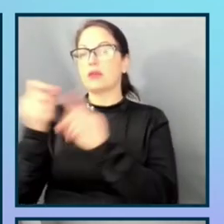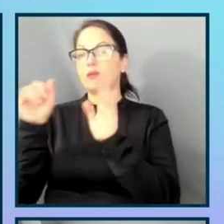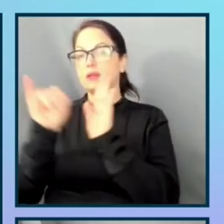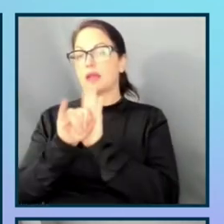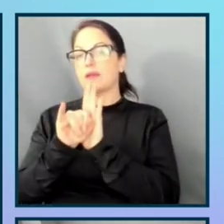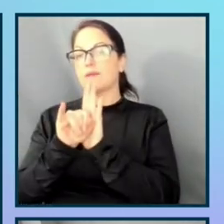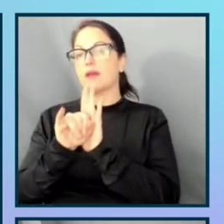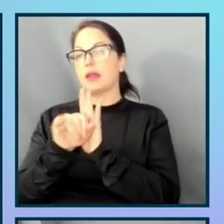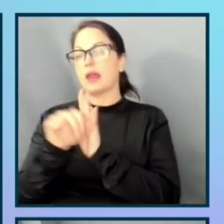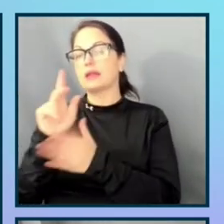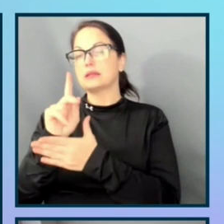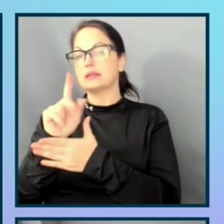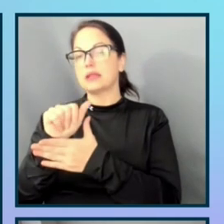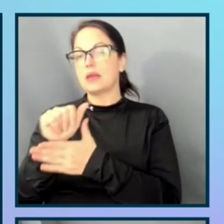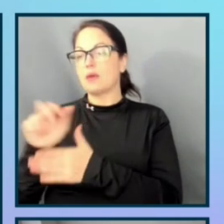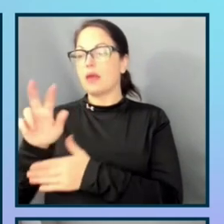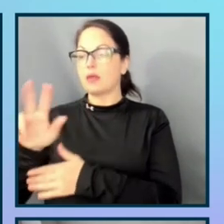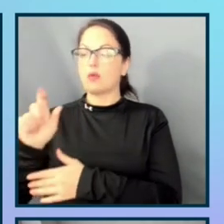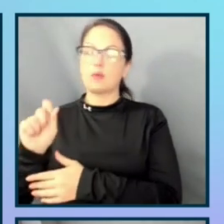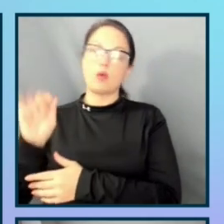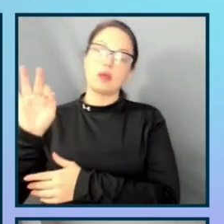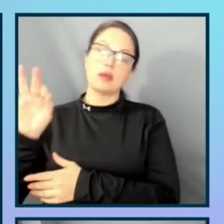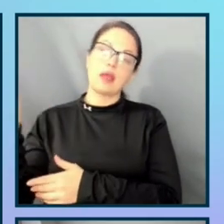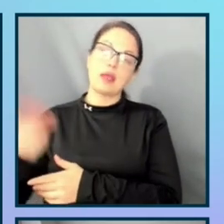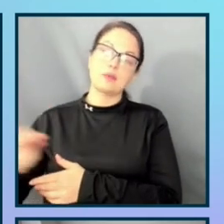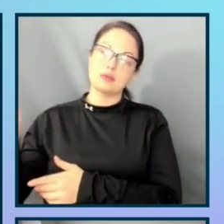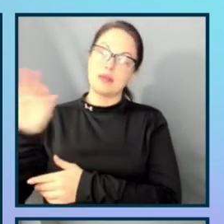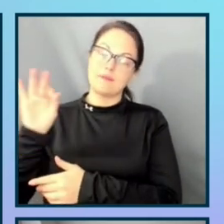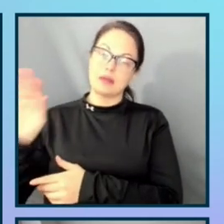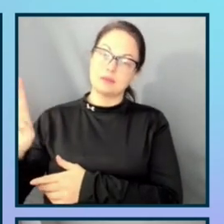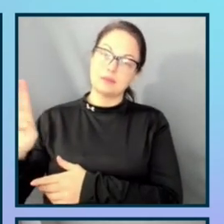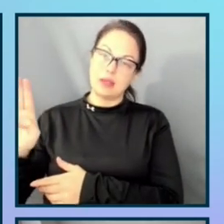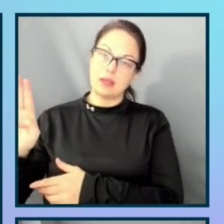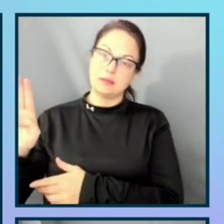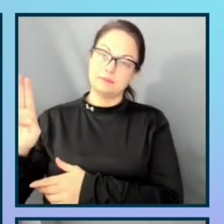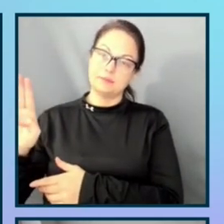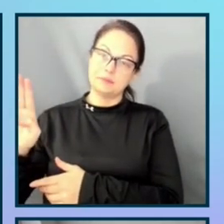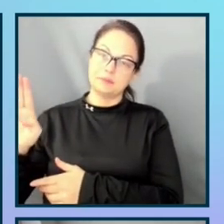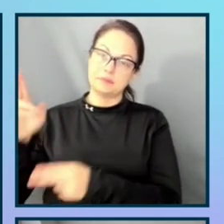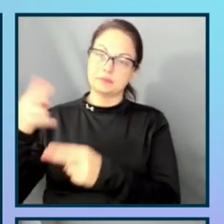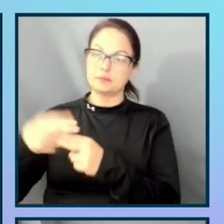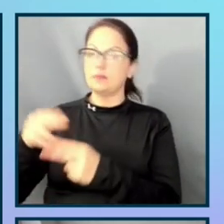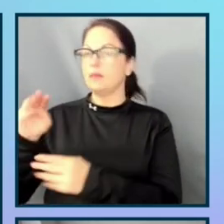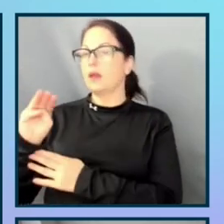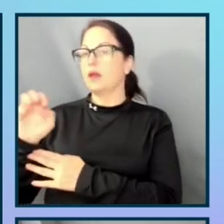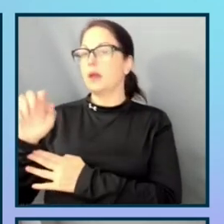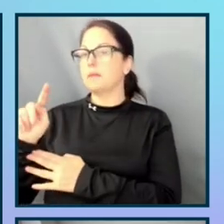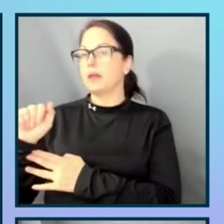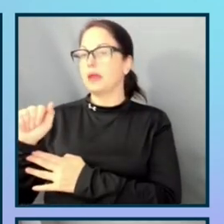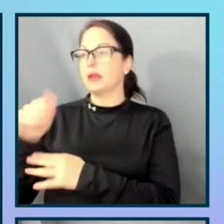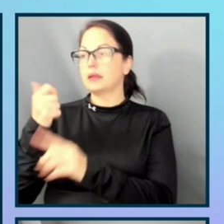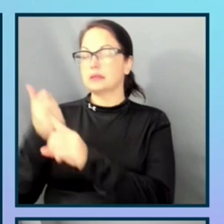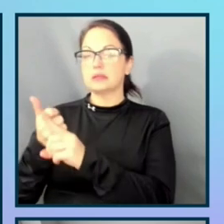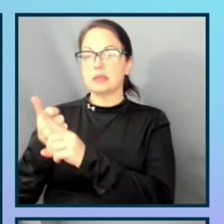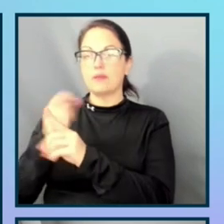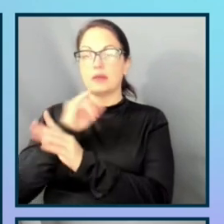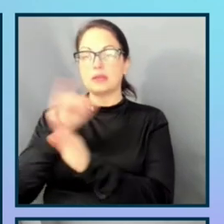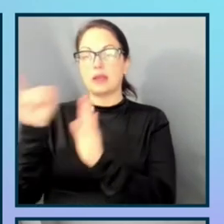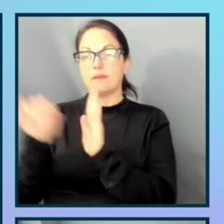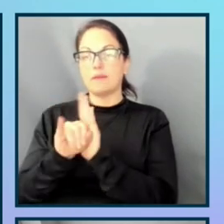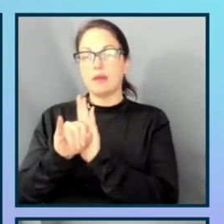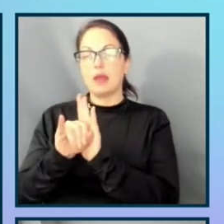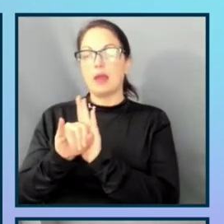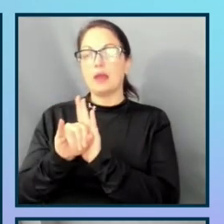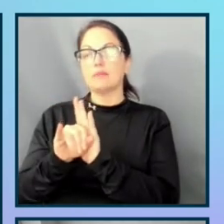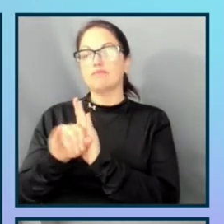and 3.9% at Facebook are now called Meta. Also self-identified as disabled, according to